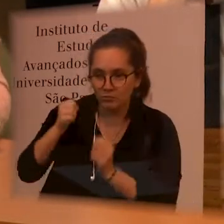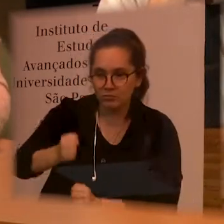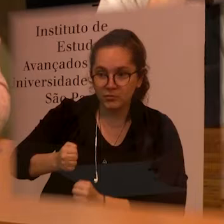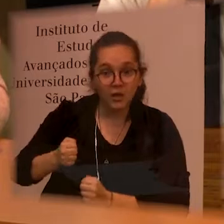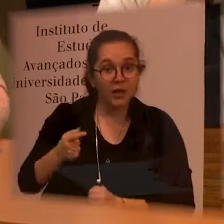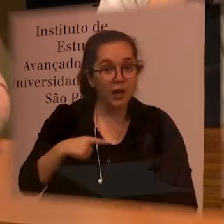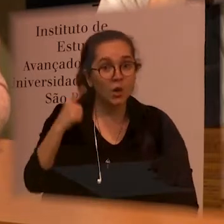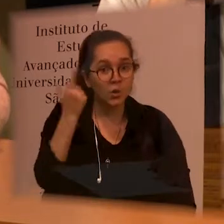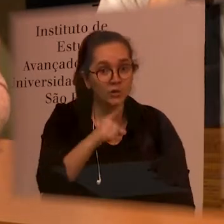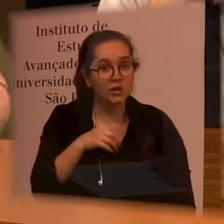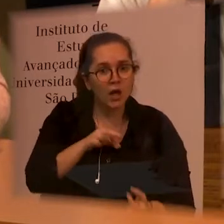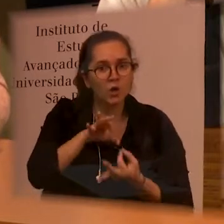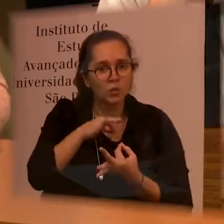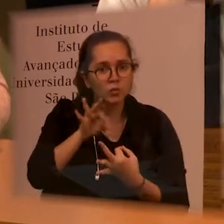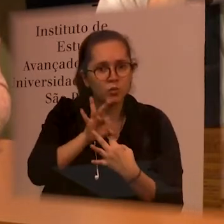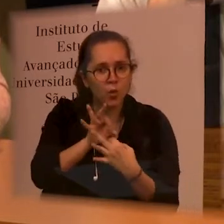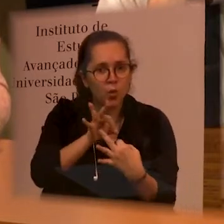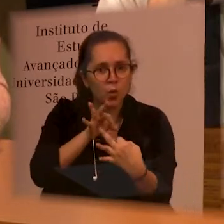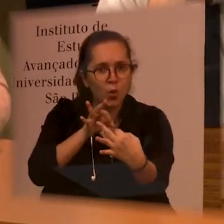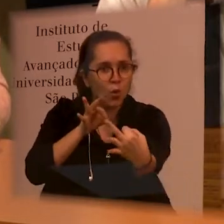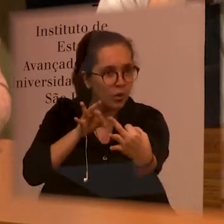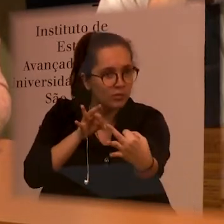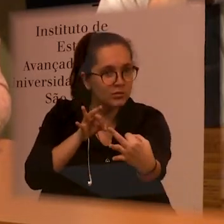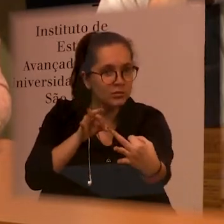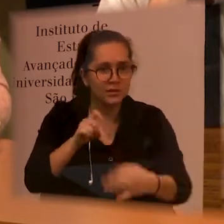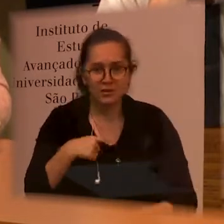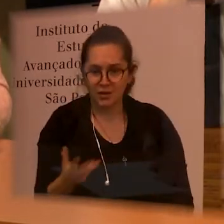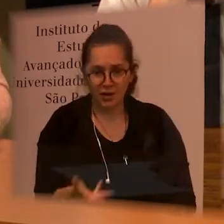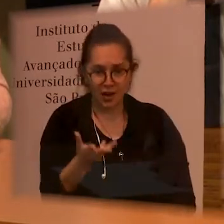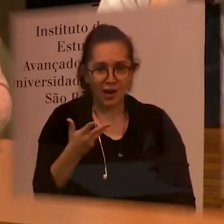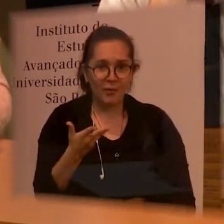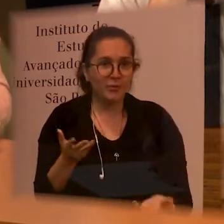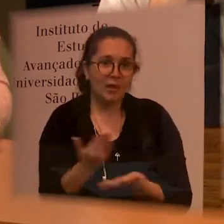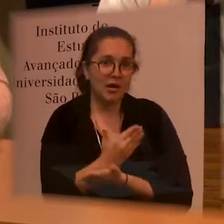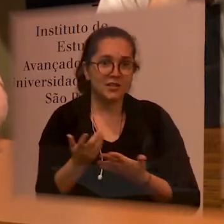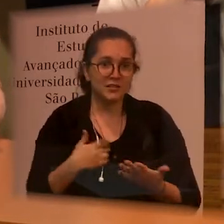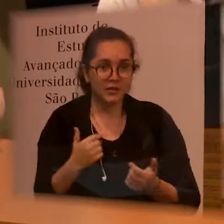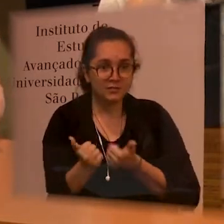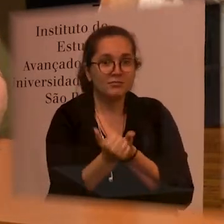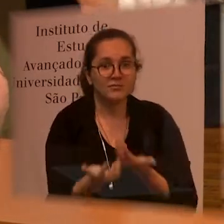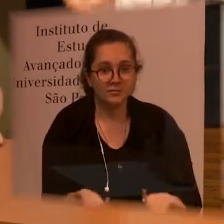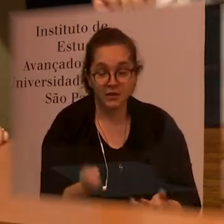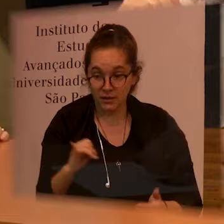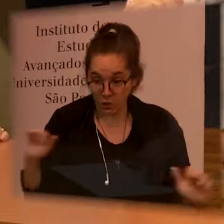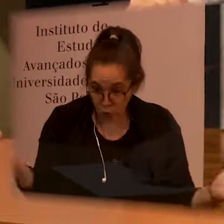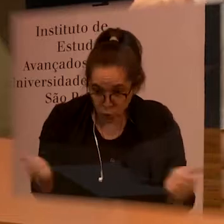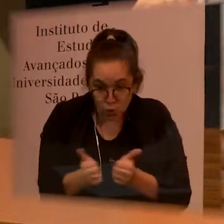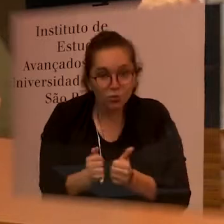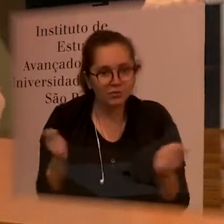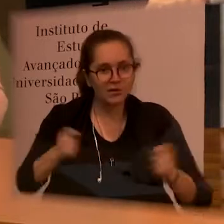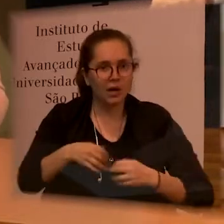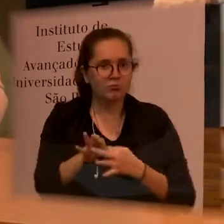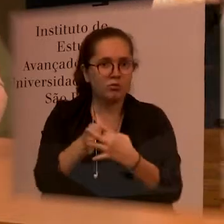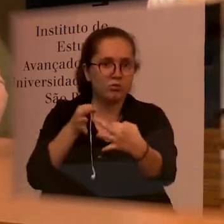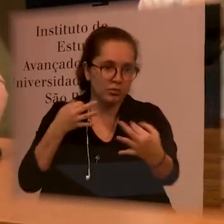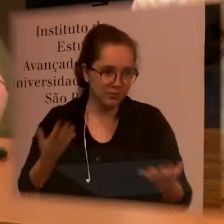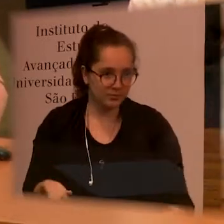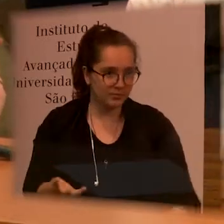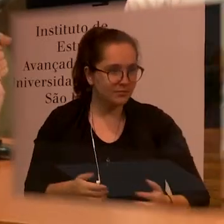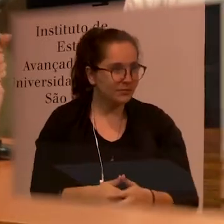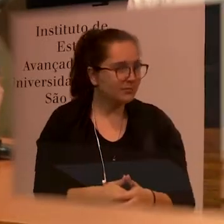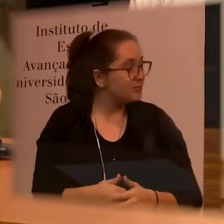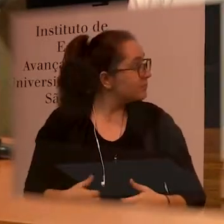could get further and together we will go faster and further